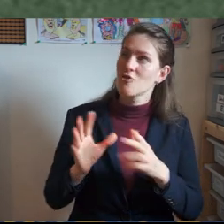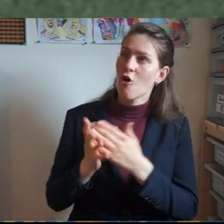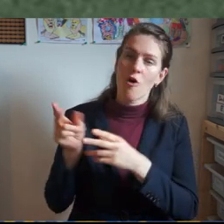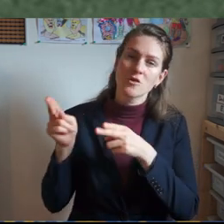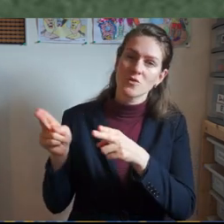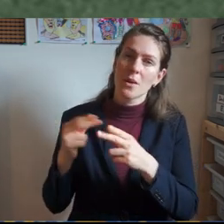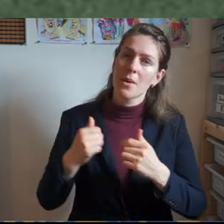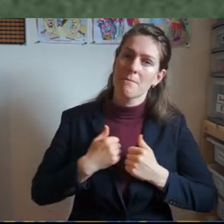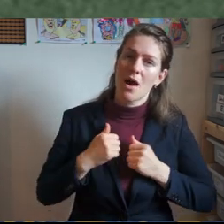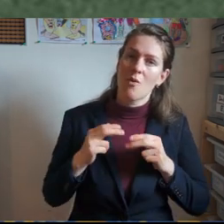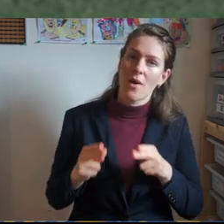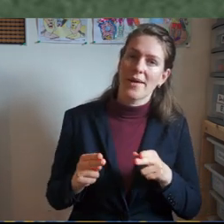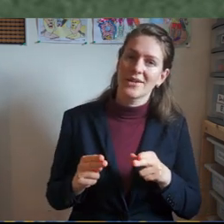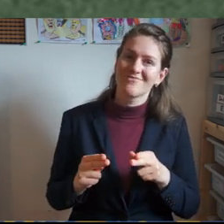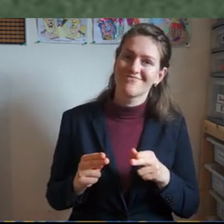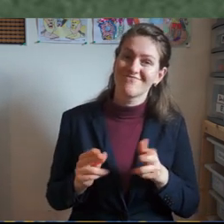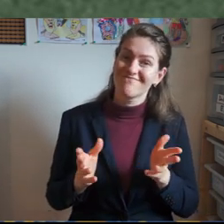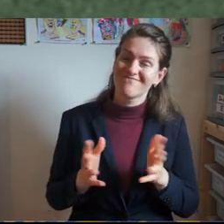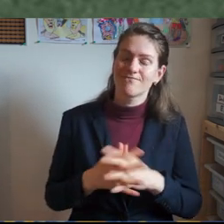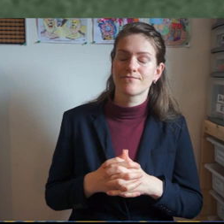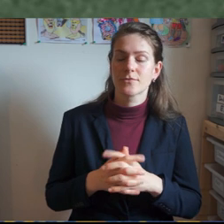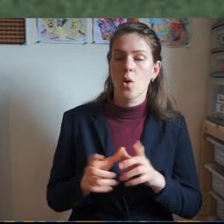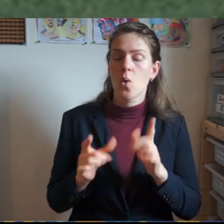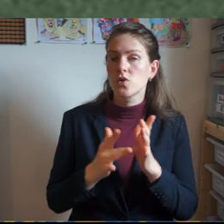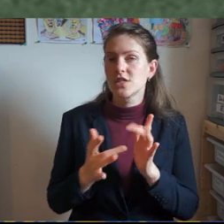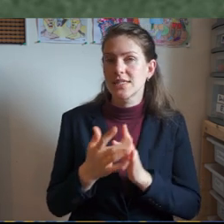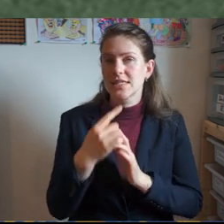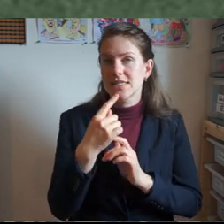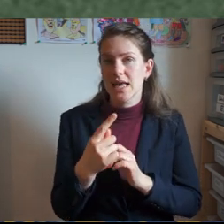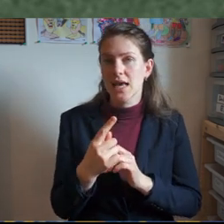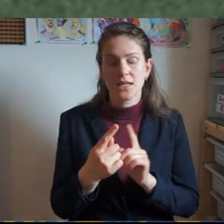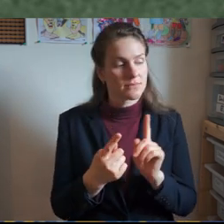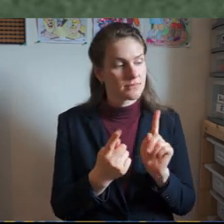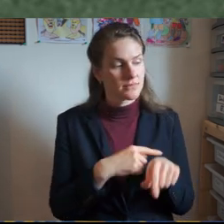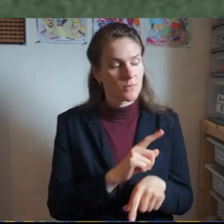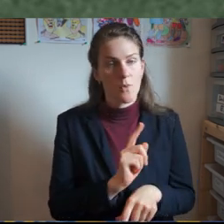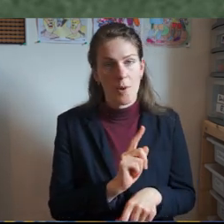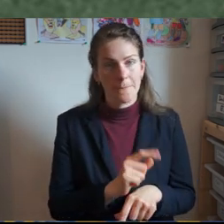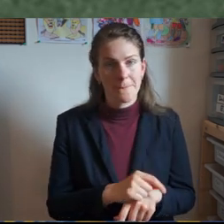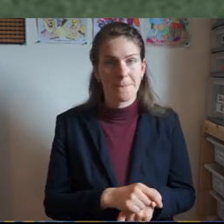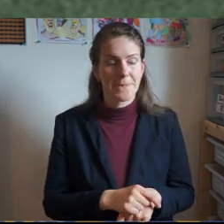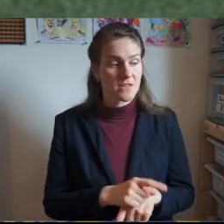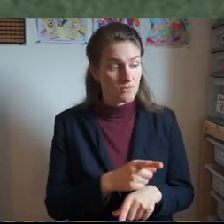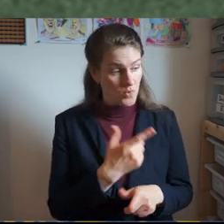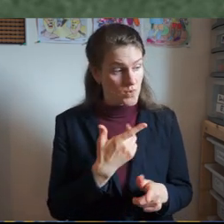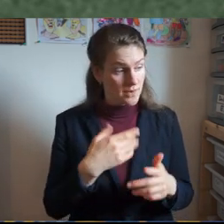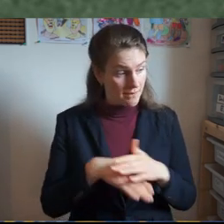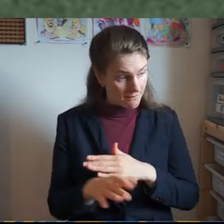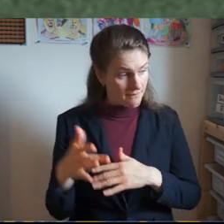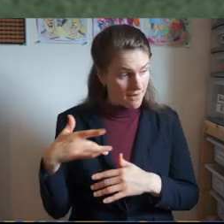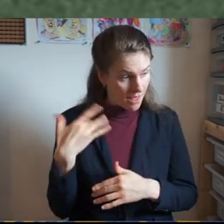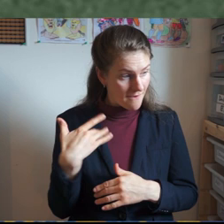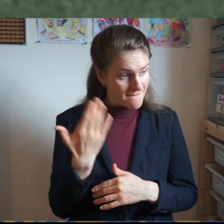look what the Lord Jesus says to him if thou will enter into life keep the commandments